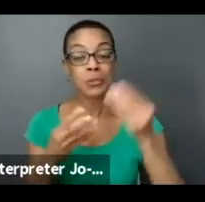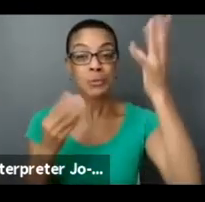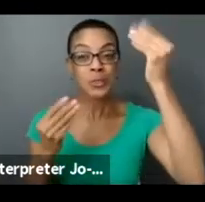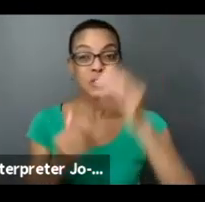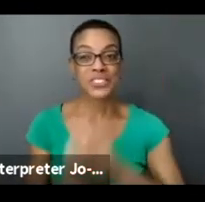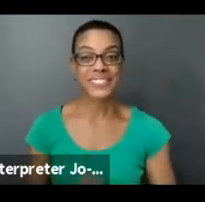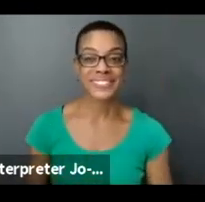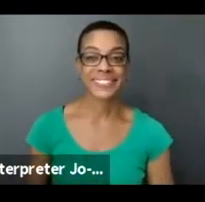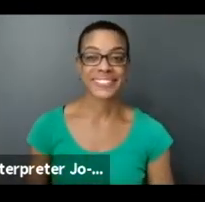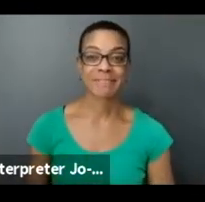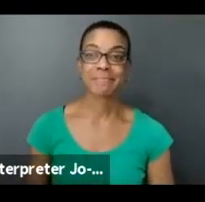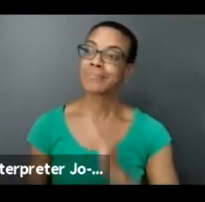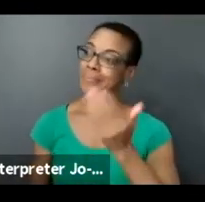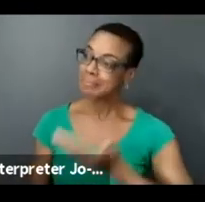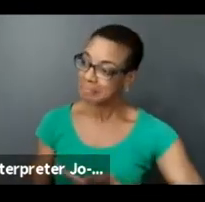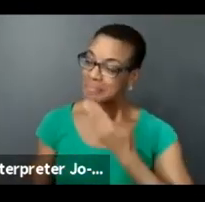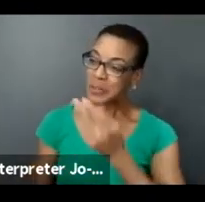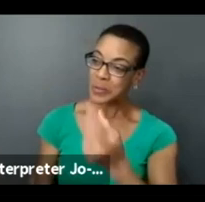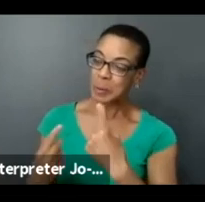You're welcome. Thank you for being here.